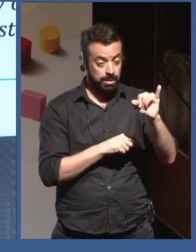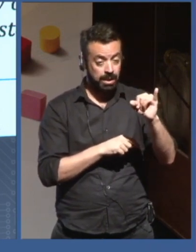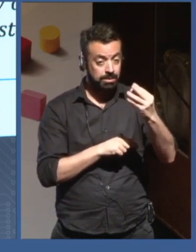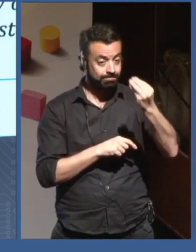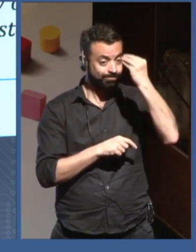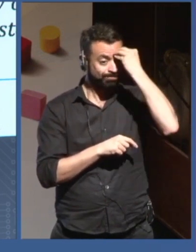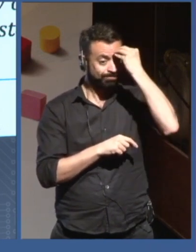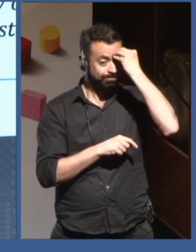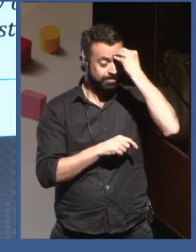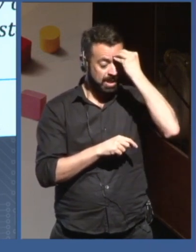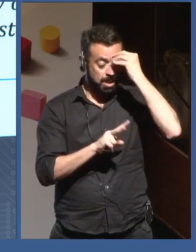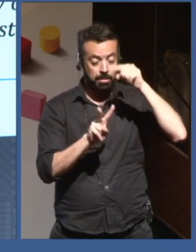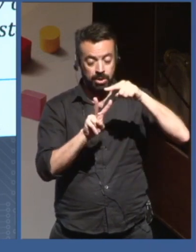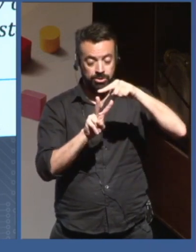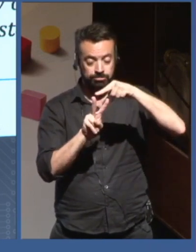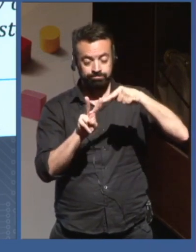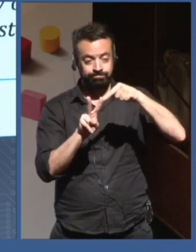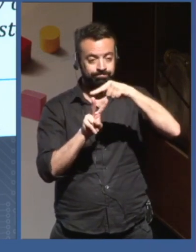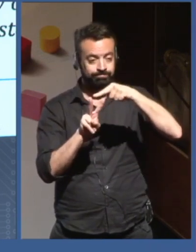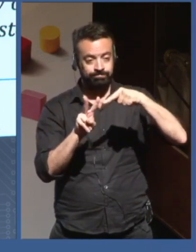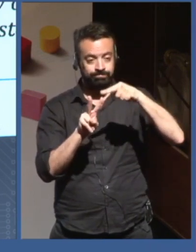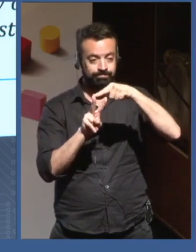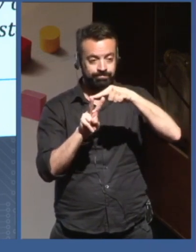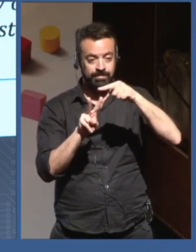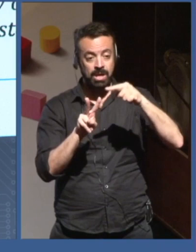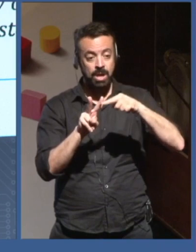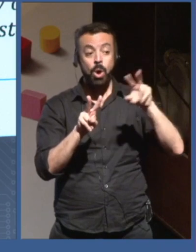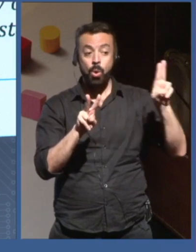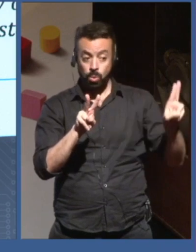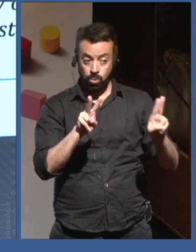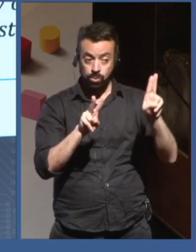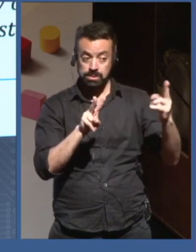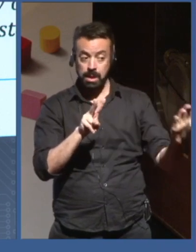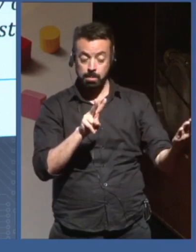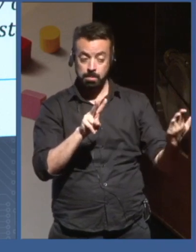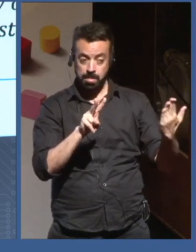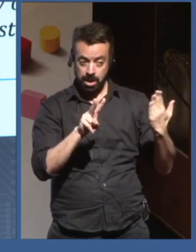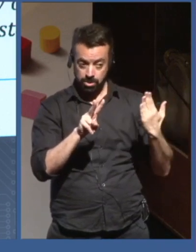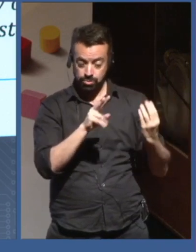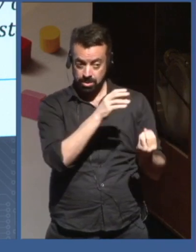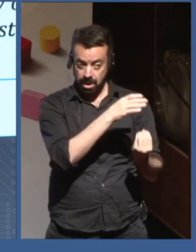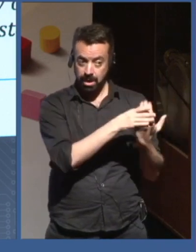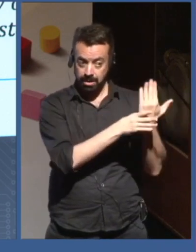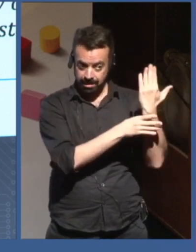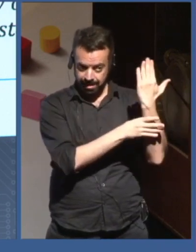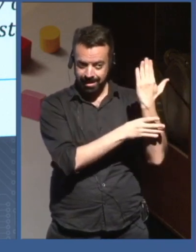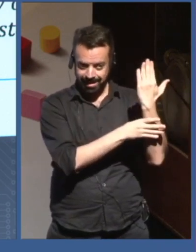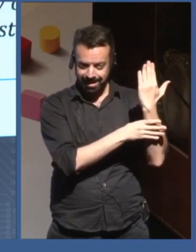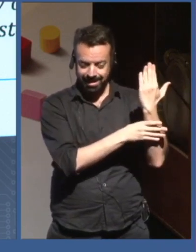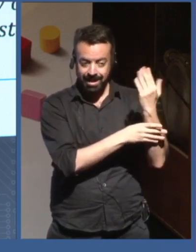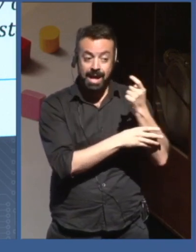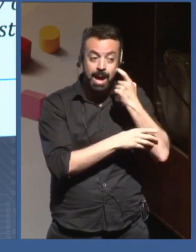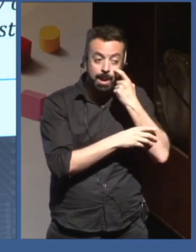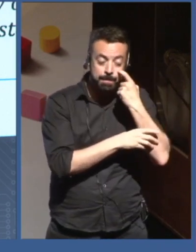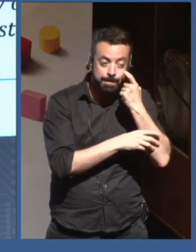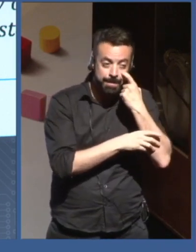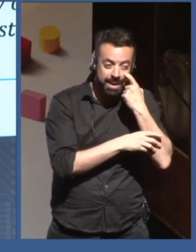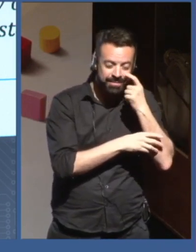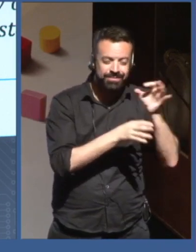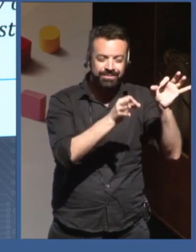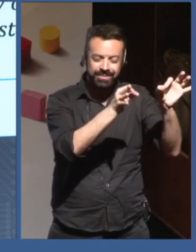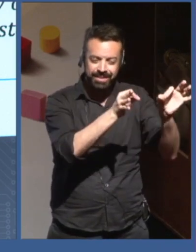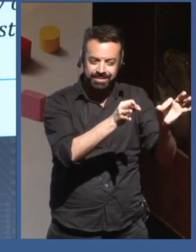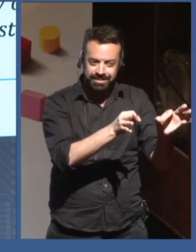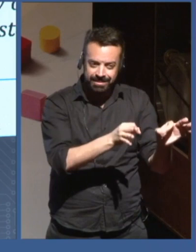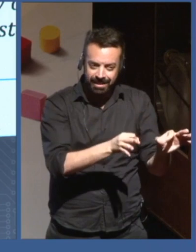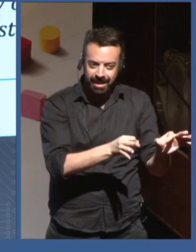AI as an inspiration to do more of what works, to do more of what leads to the good result, to